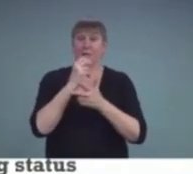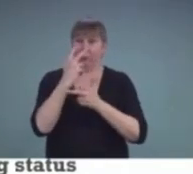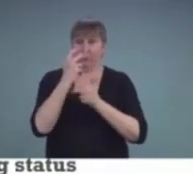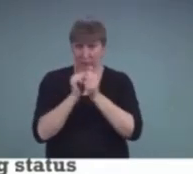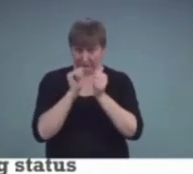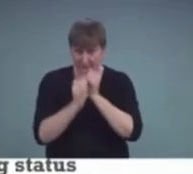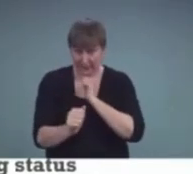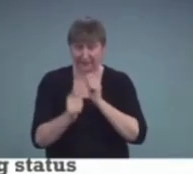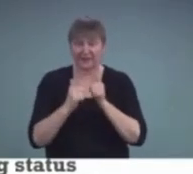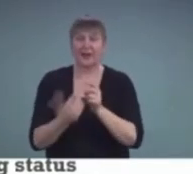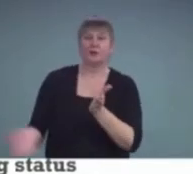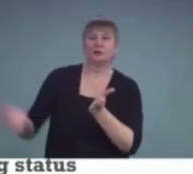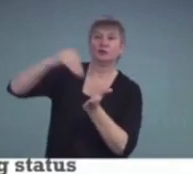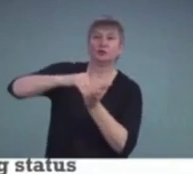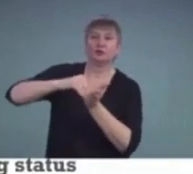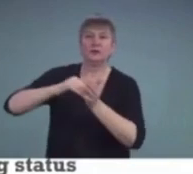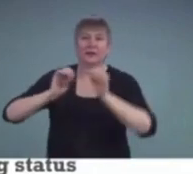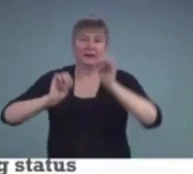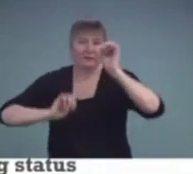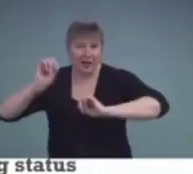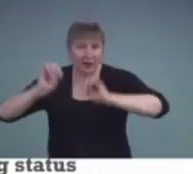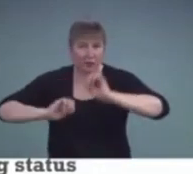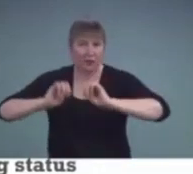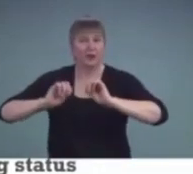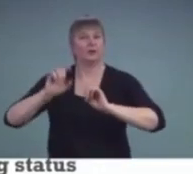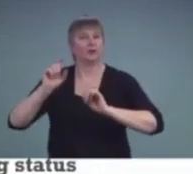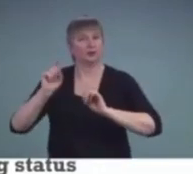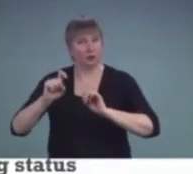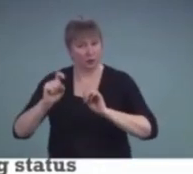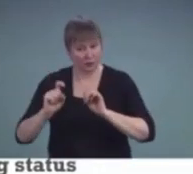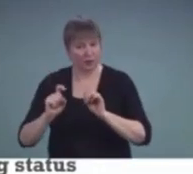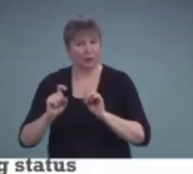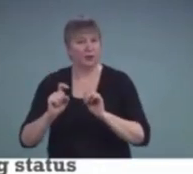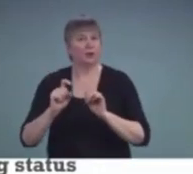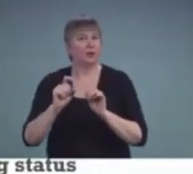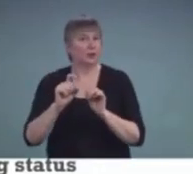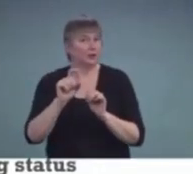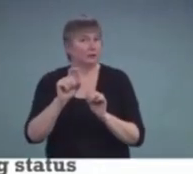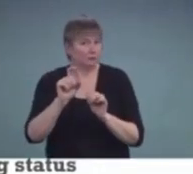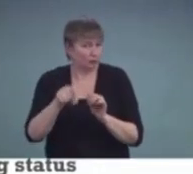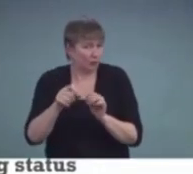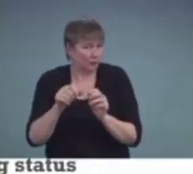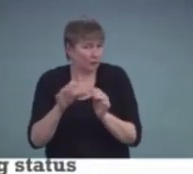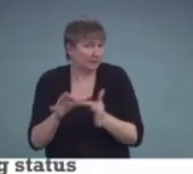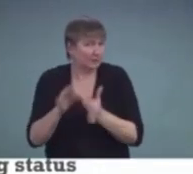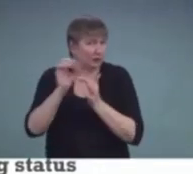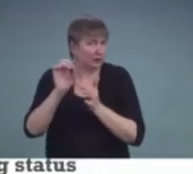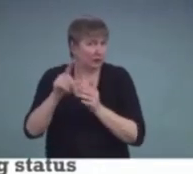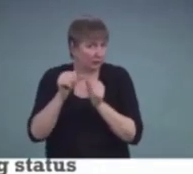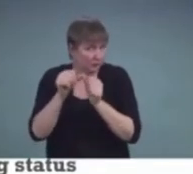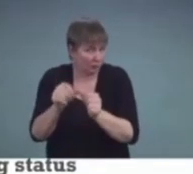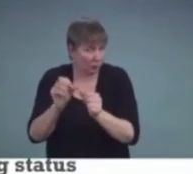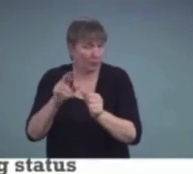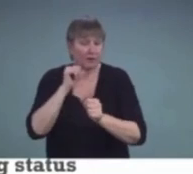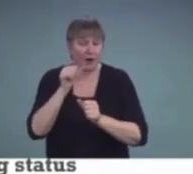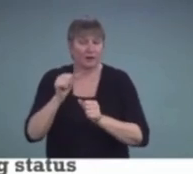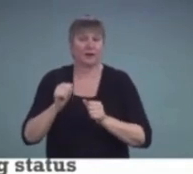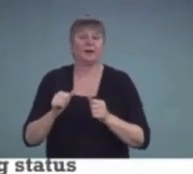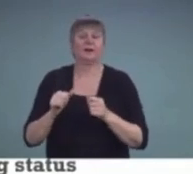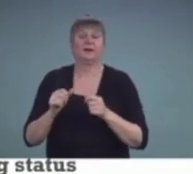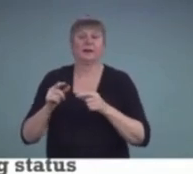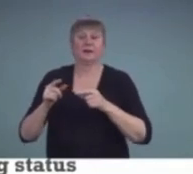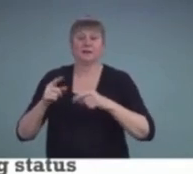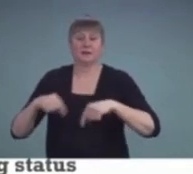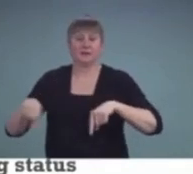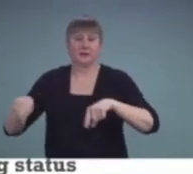So, they look and really see if the student is still eligible for special education. They did not complete any